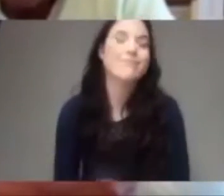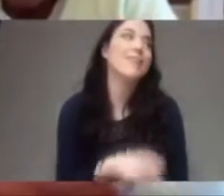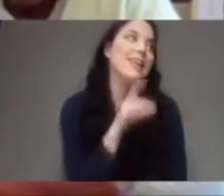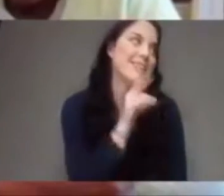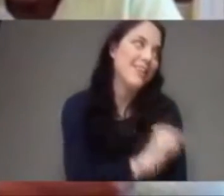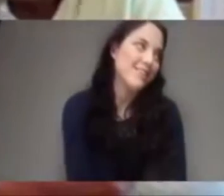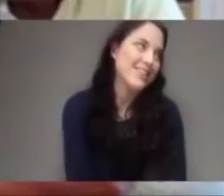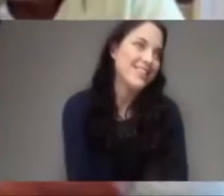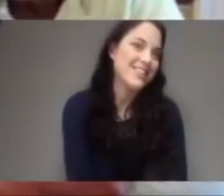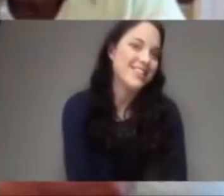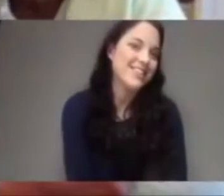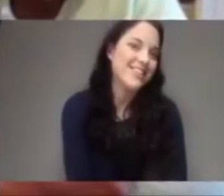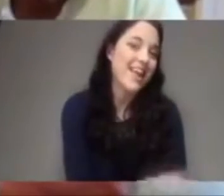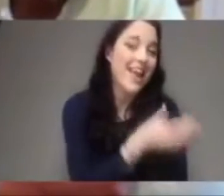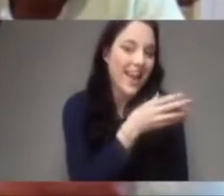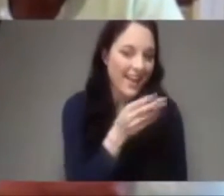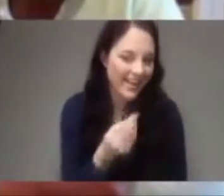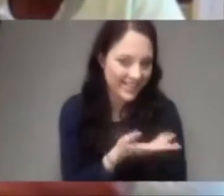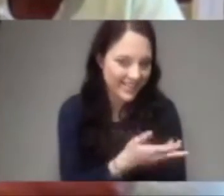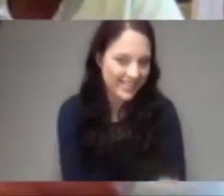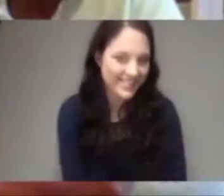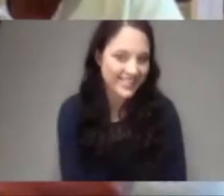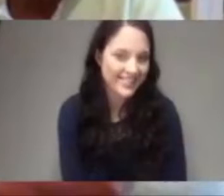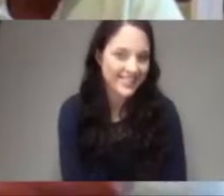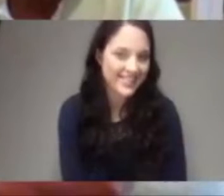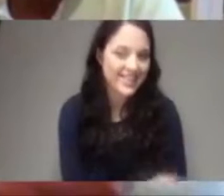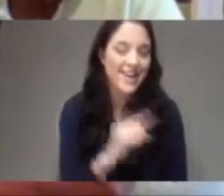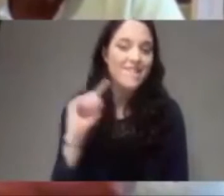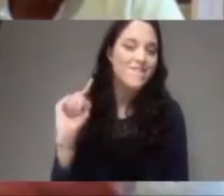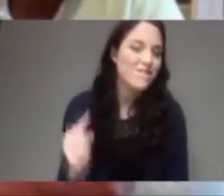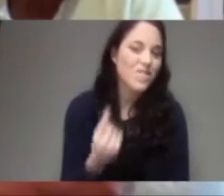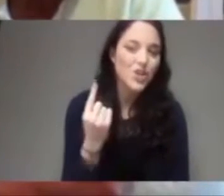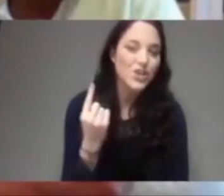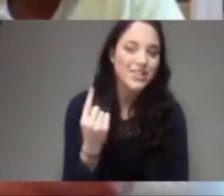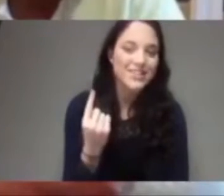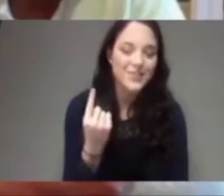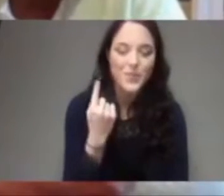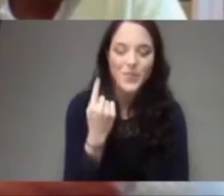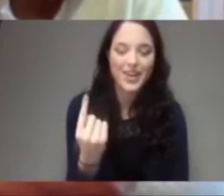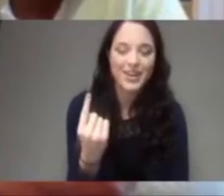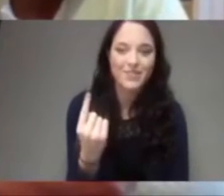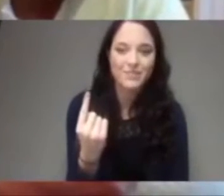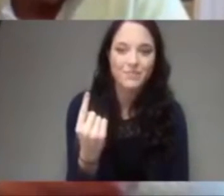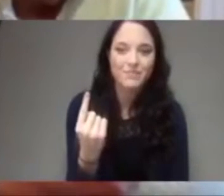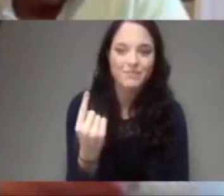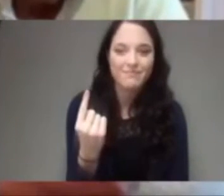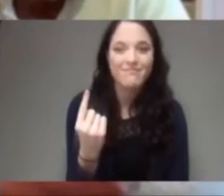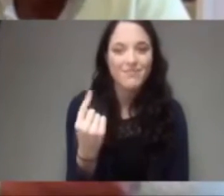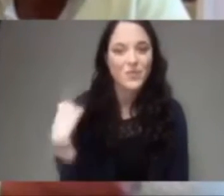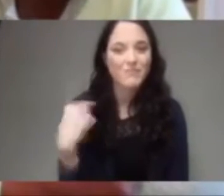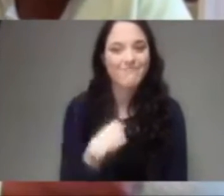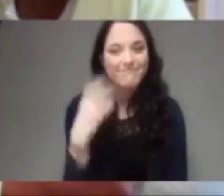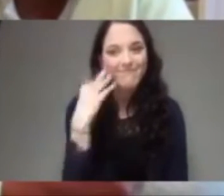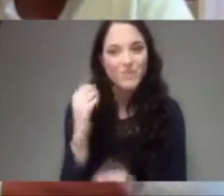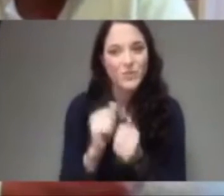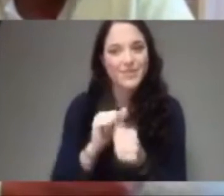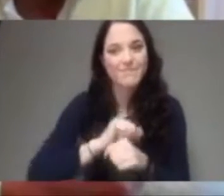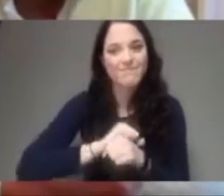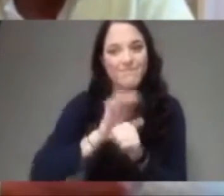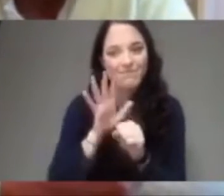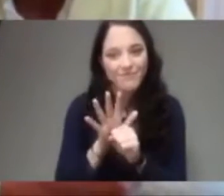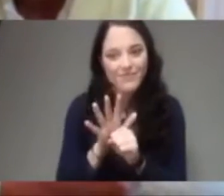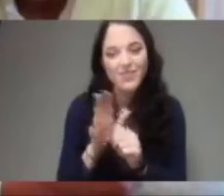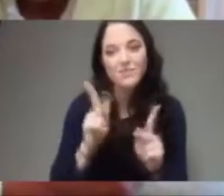and the first one due to coronavirus, which is keeping